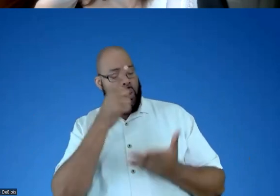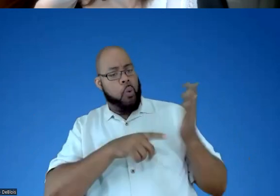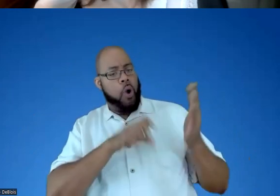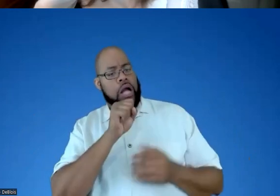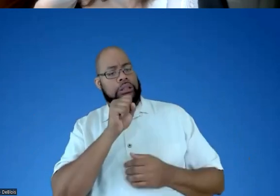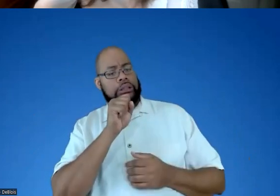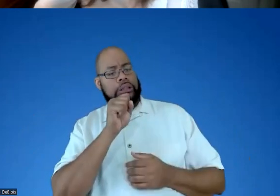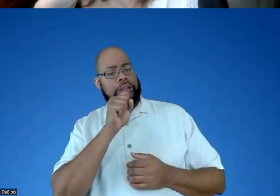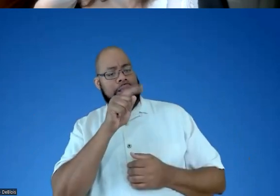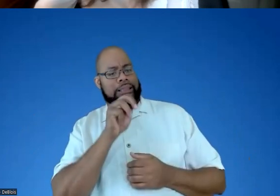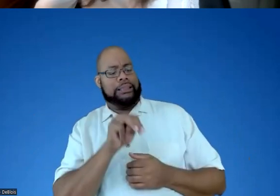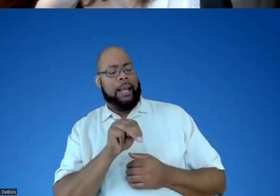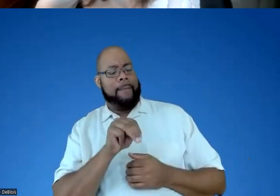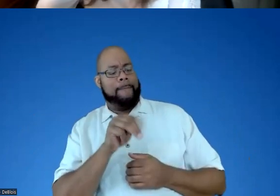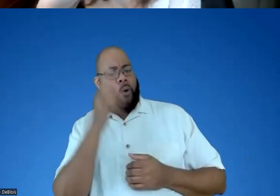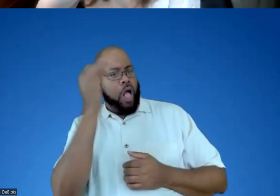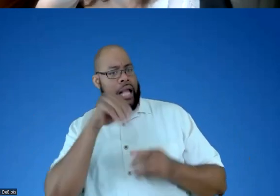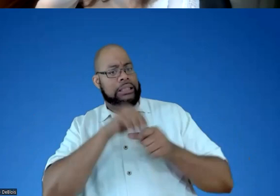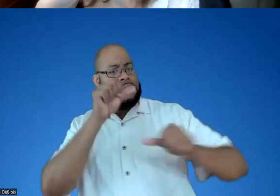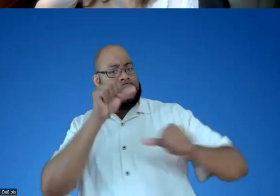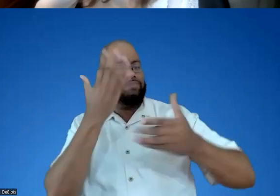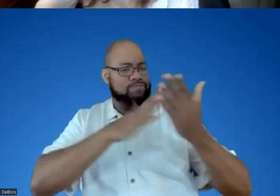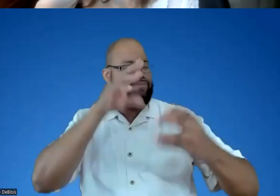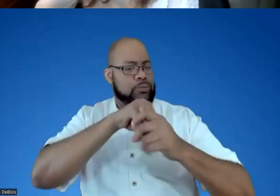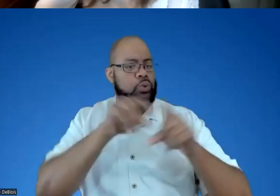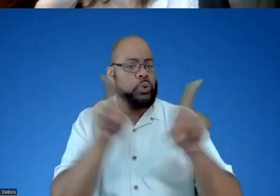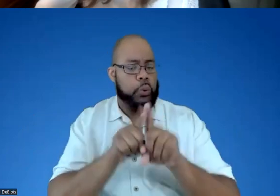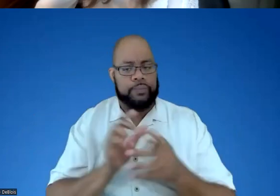really look like? And science is a part of that as well.